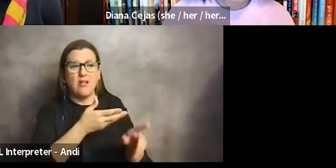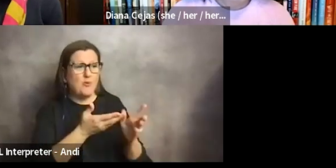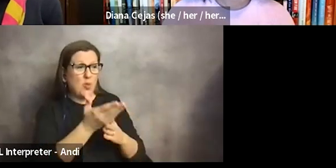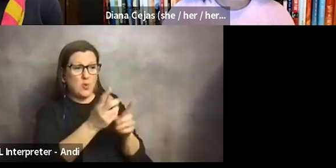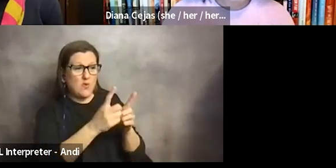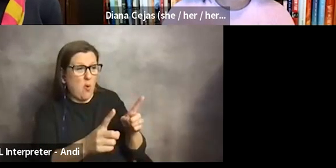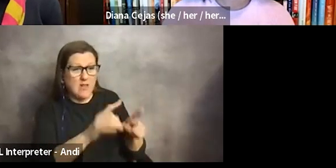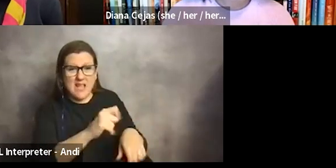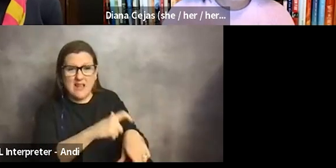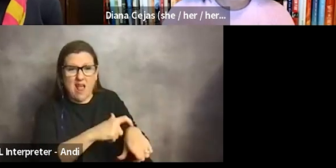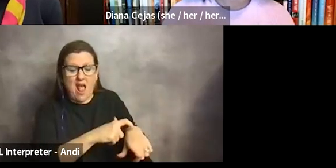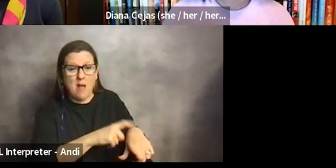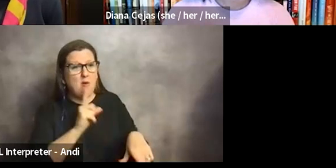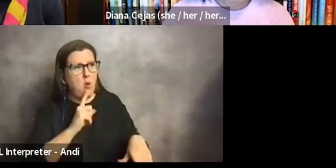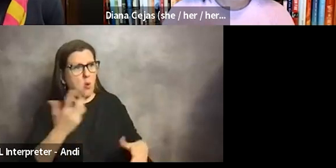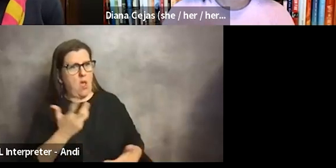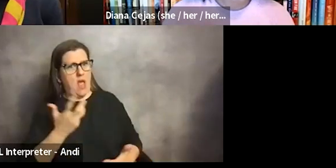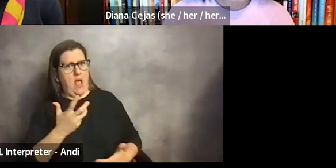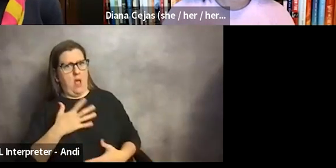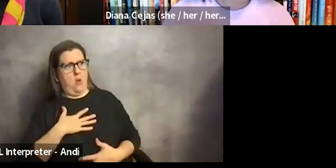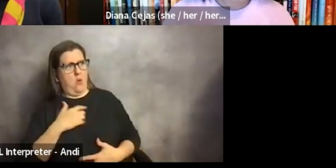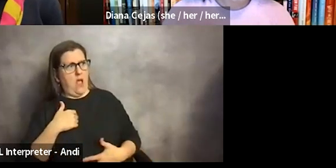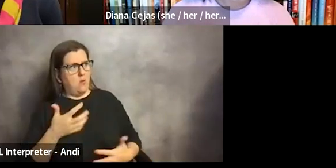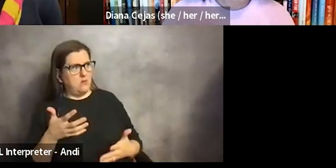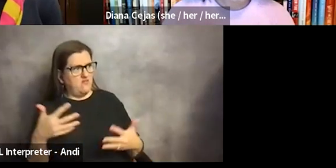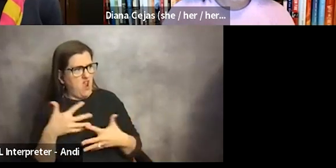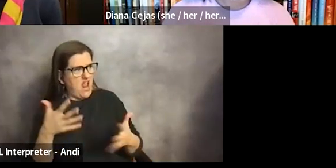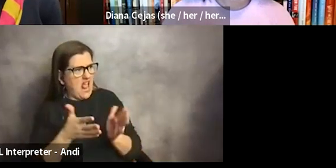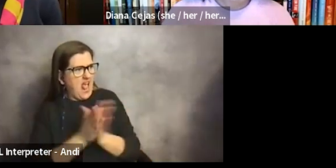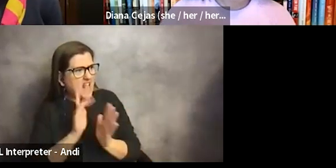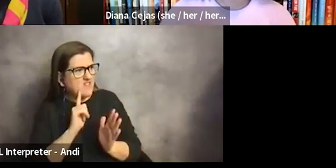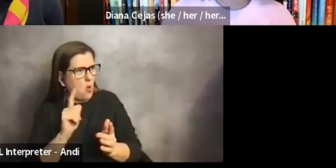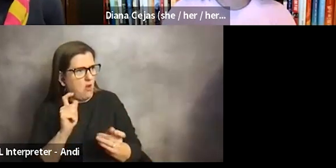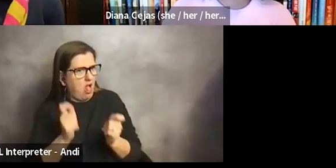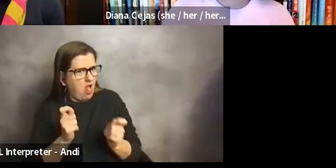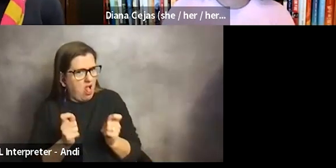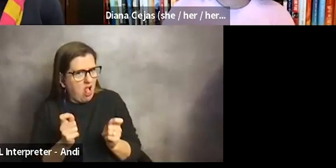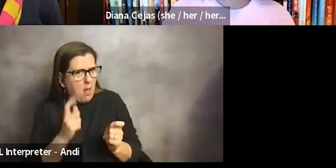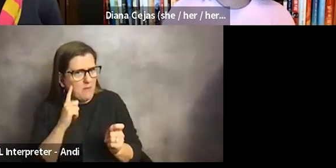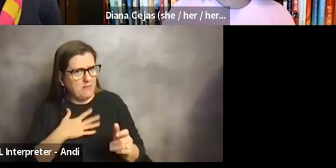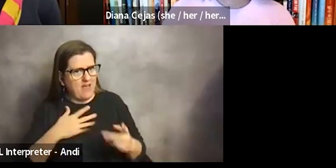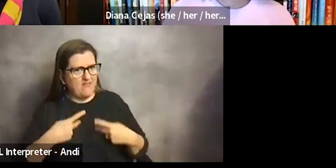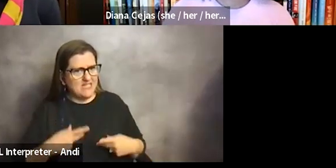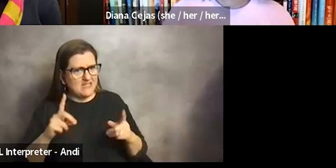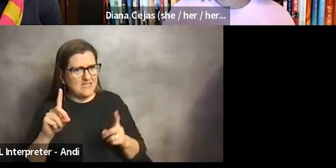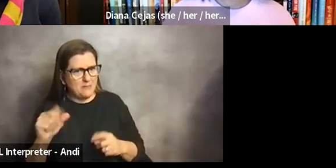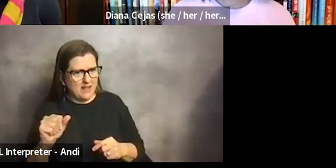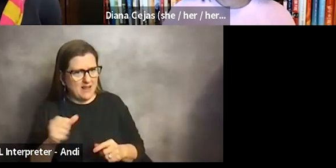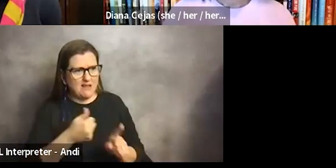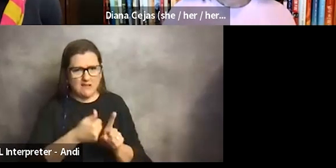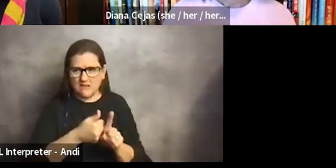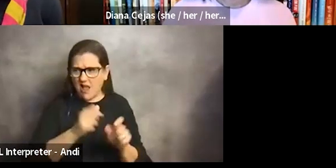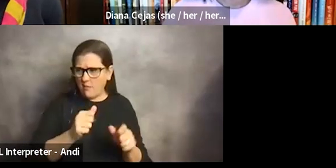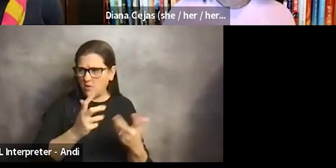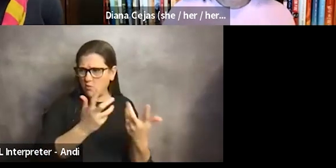wow, like, I never, you know, I was afraid to ask for any, you know, changes because of my physical disability, and she was able to get